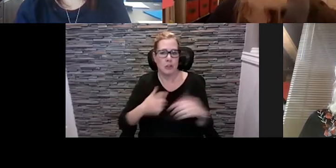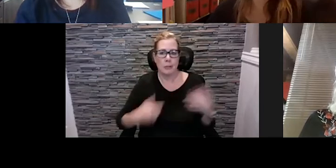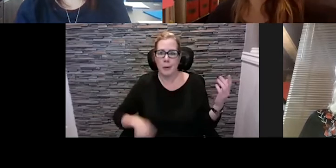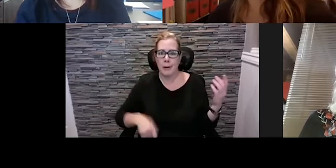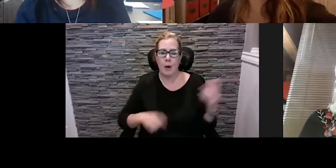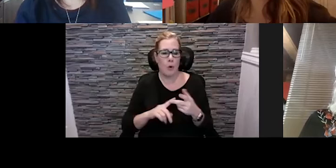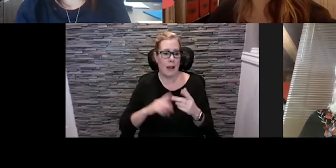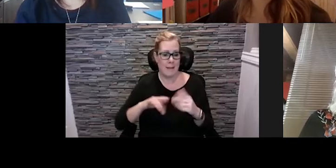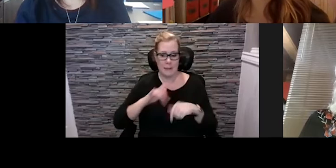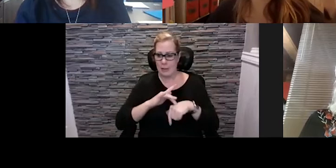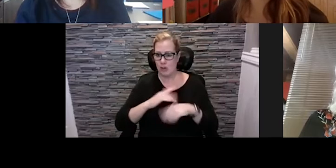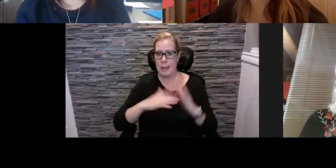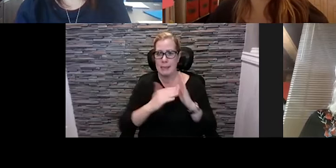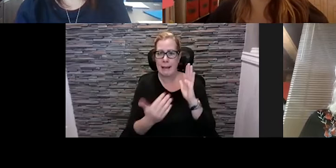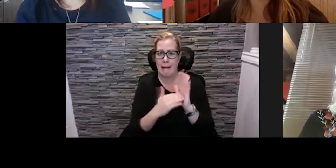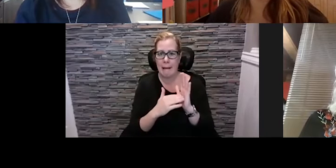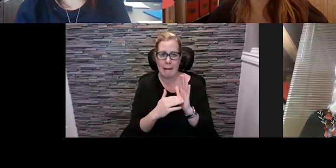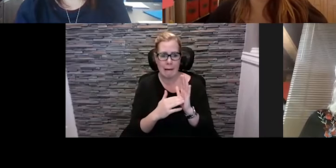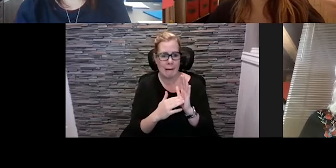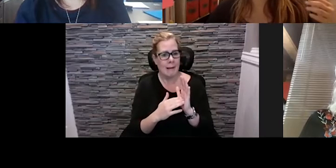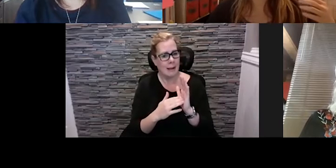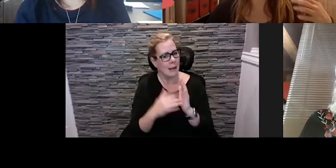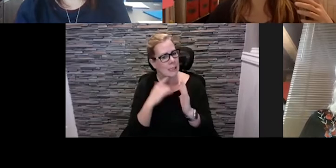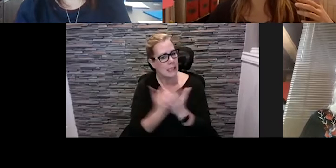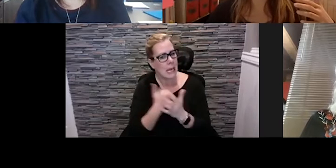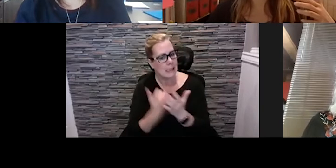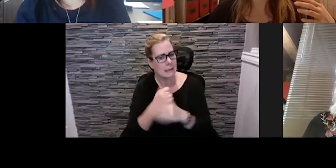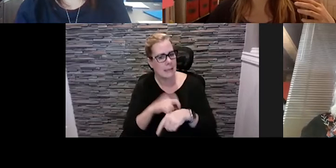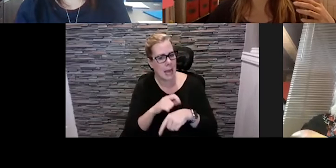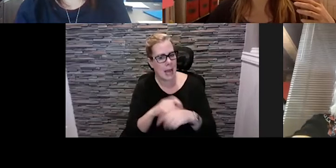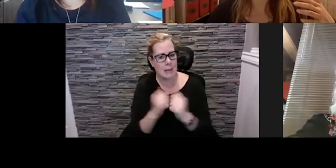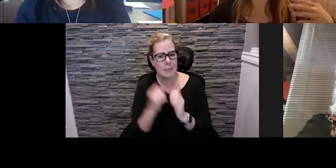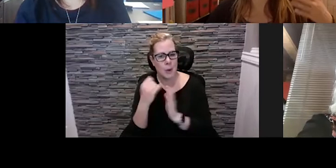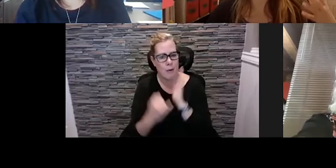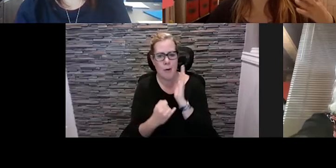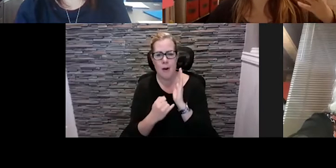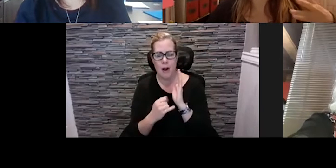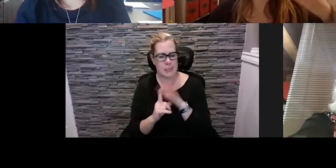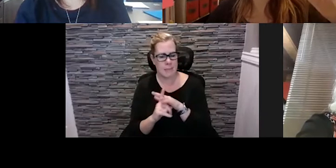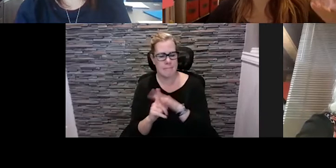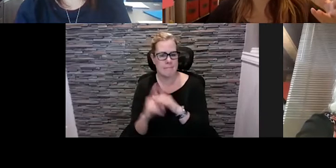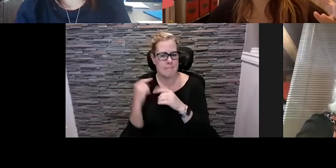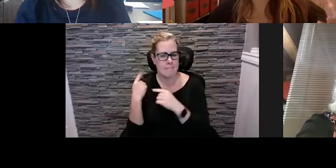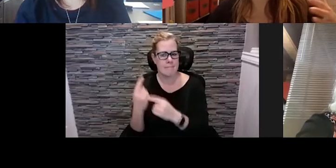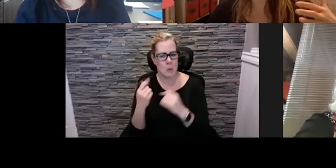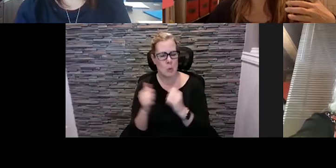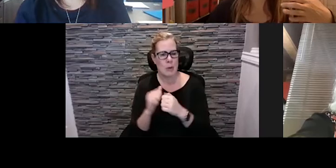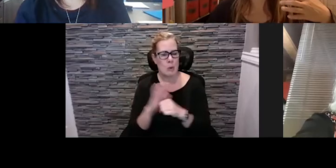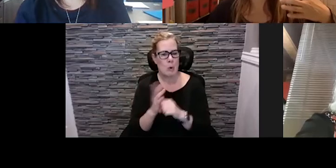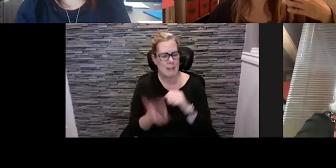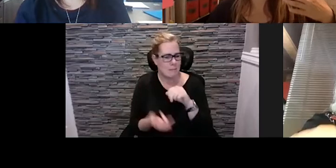to start that watercolor that they never got finished so when we think about going to audiences